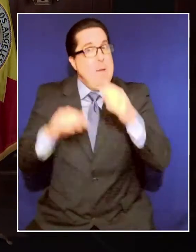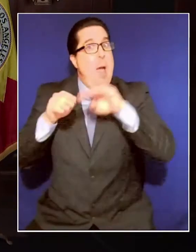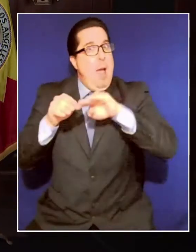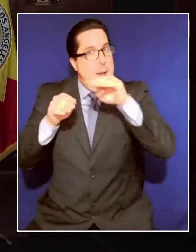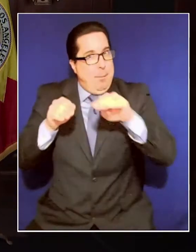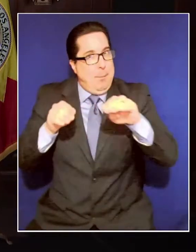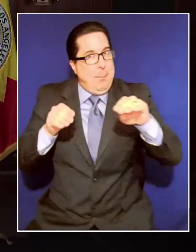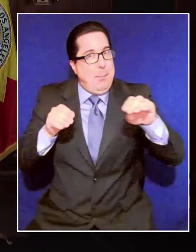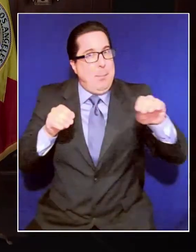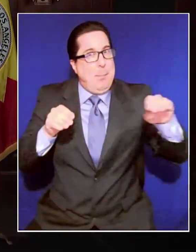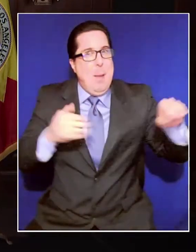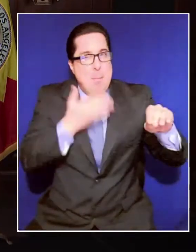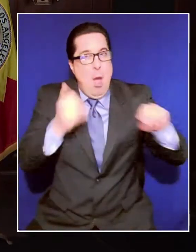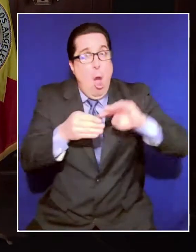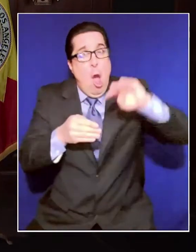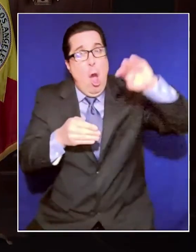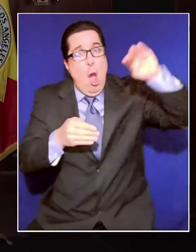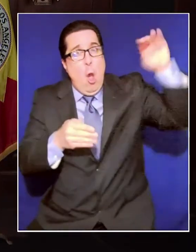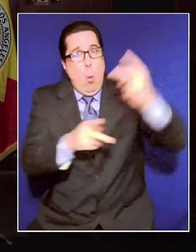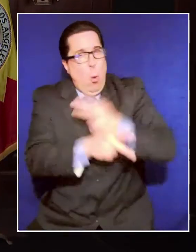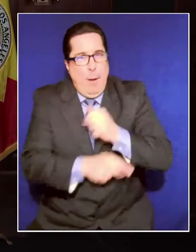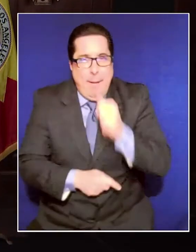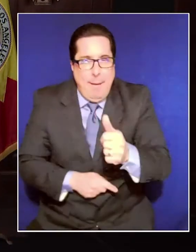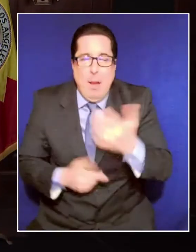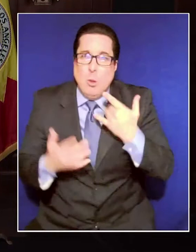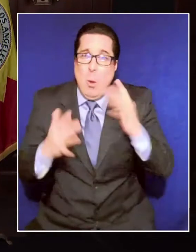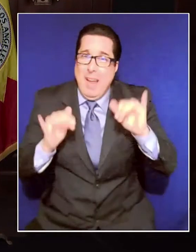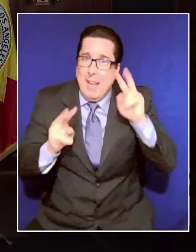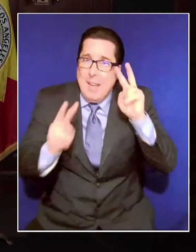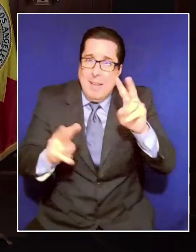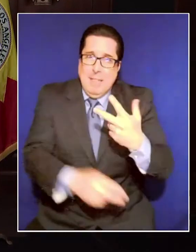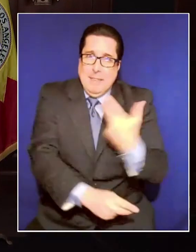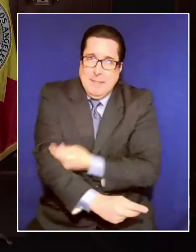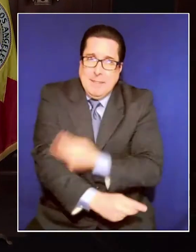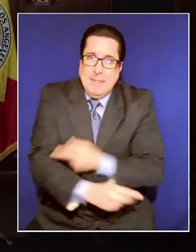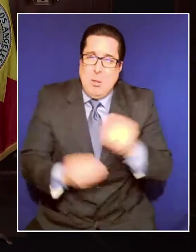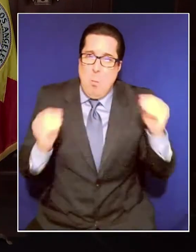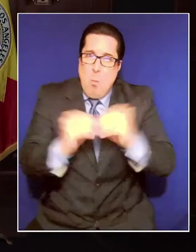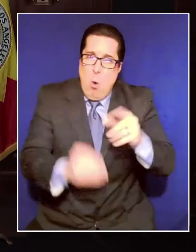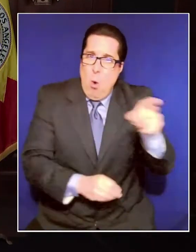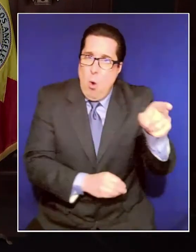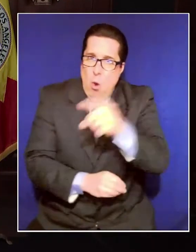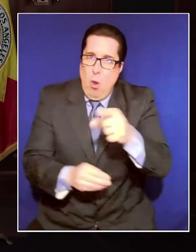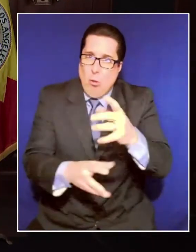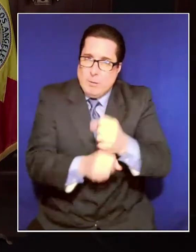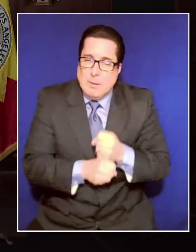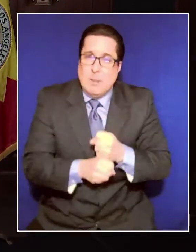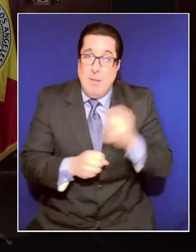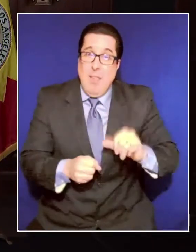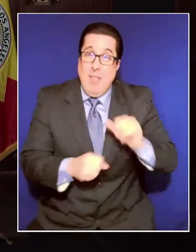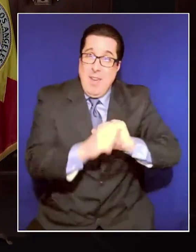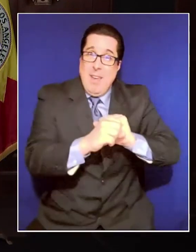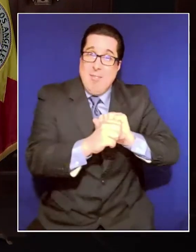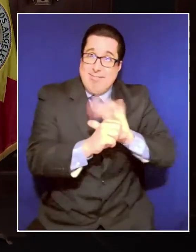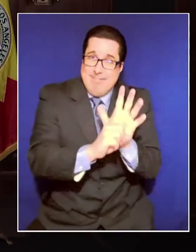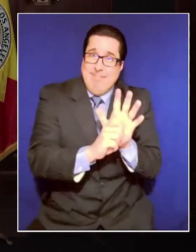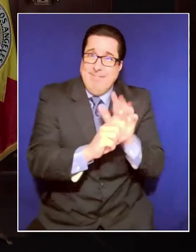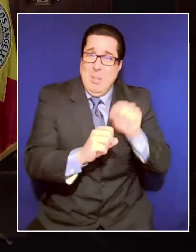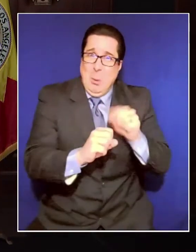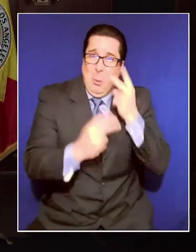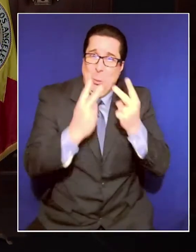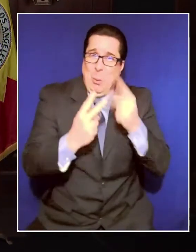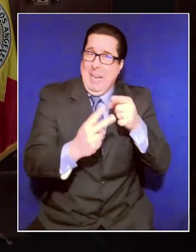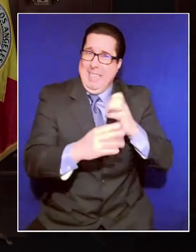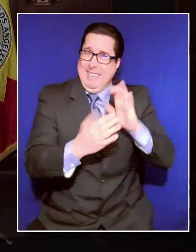stopped building out our system to get those shots into more arms because vaccinations are our way out of this pandemic. And we have to make sure that no